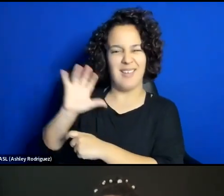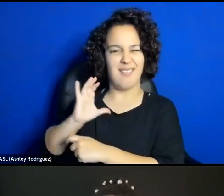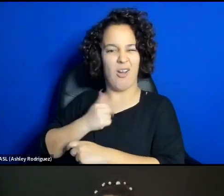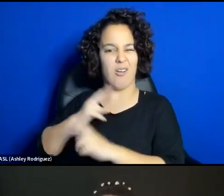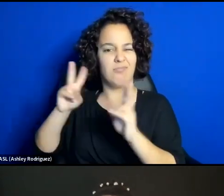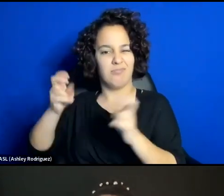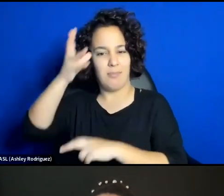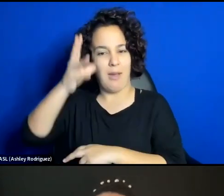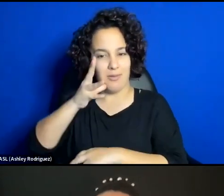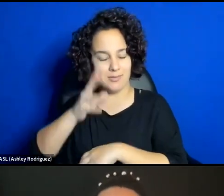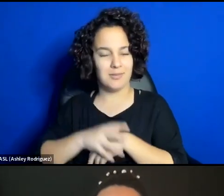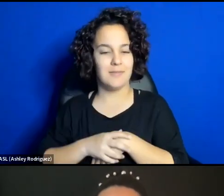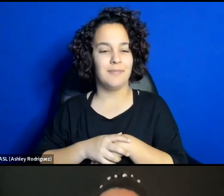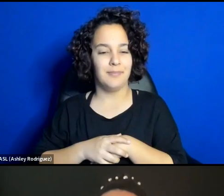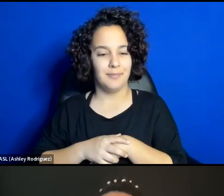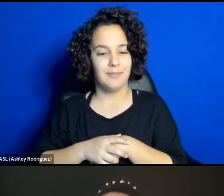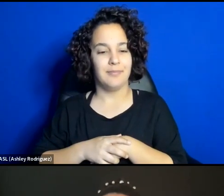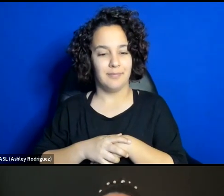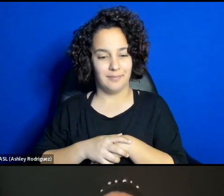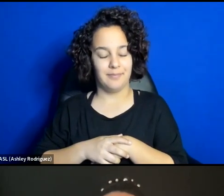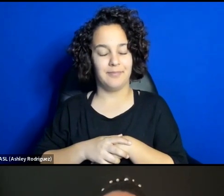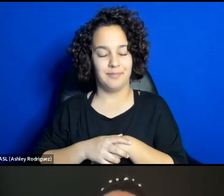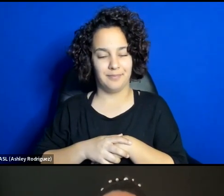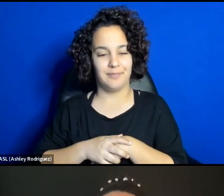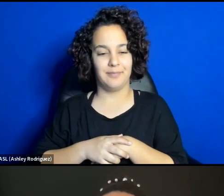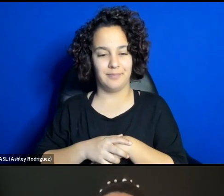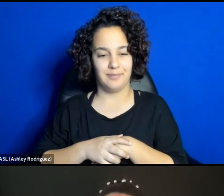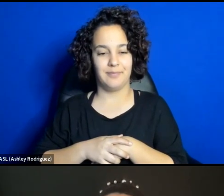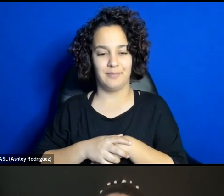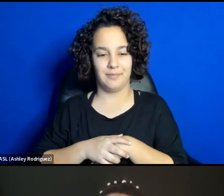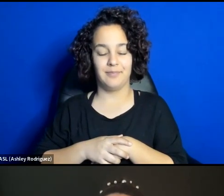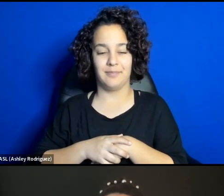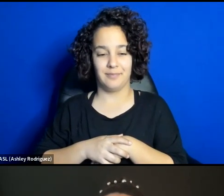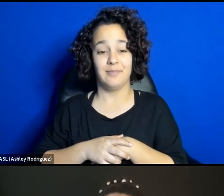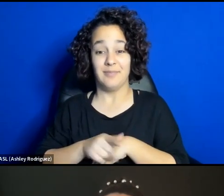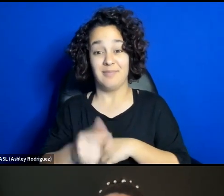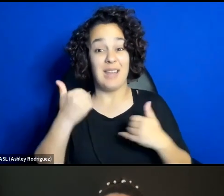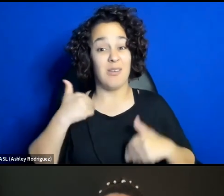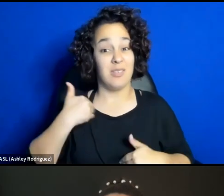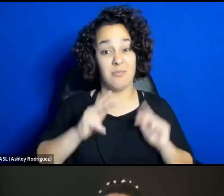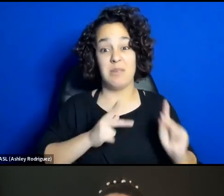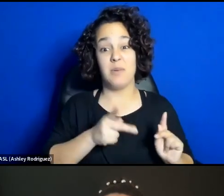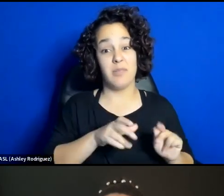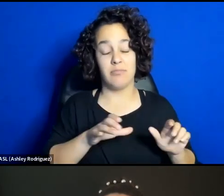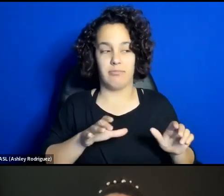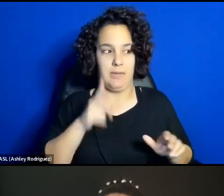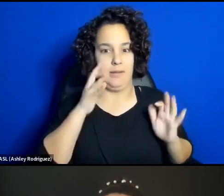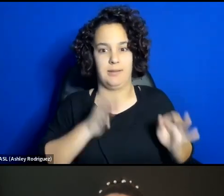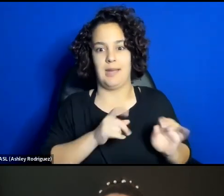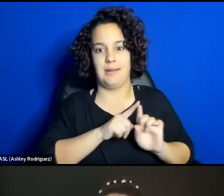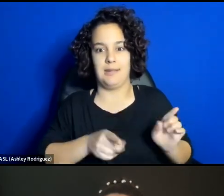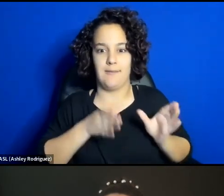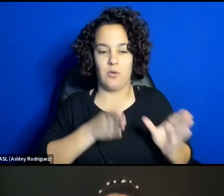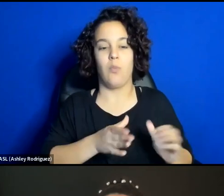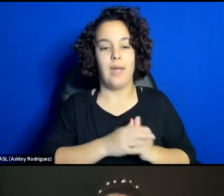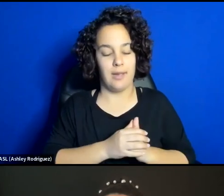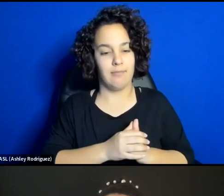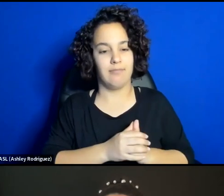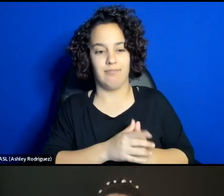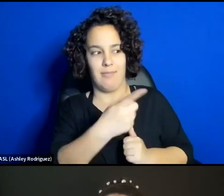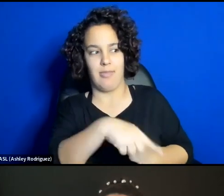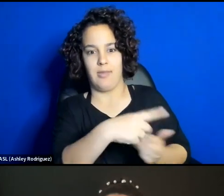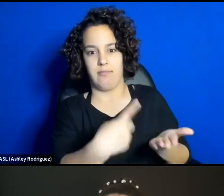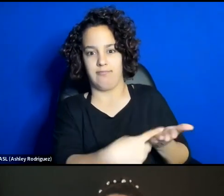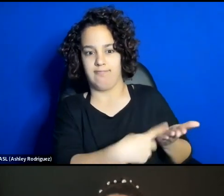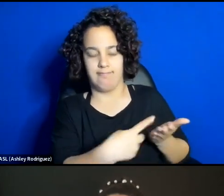theater makers who are doing it their own way. And that was also happening in conversations. I mean,